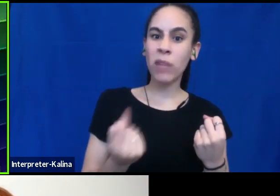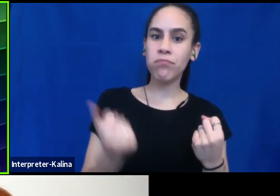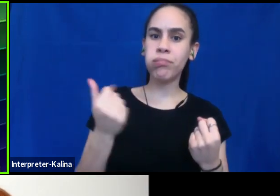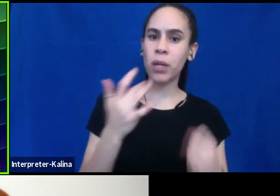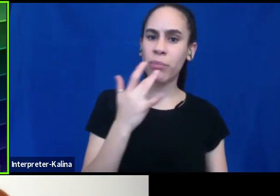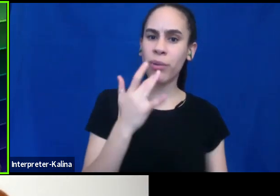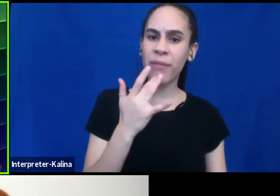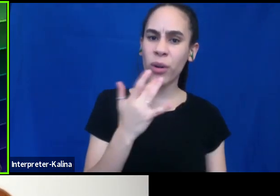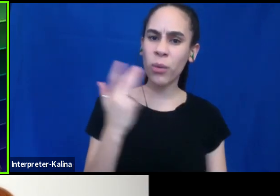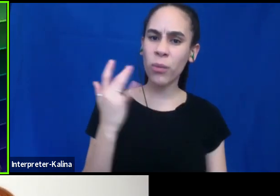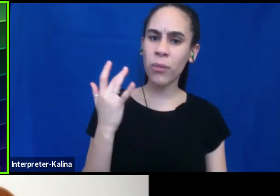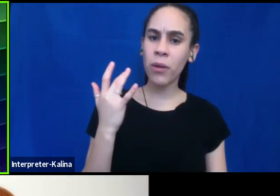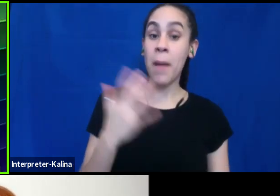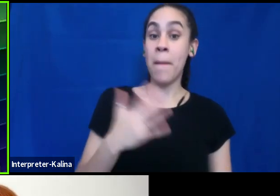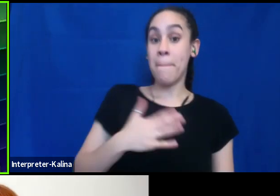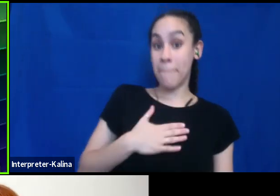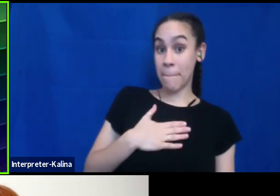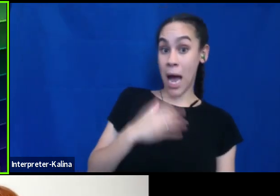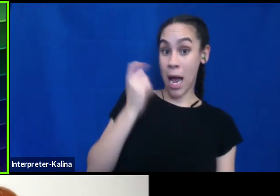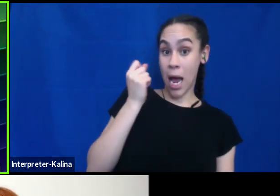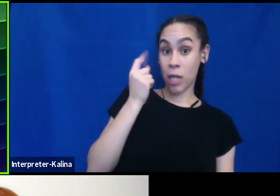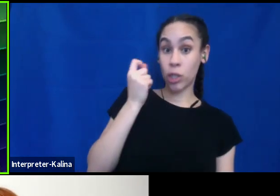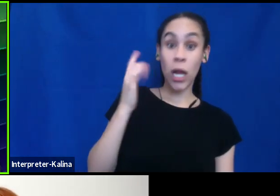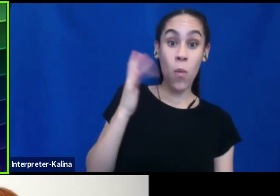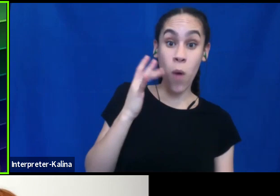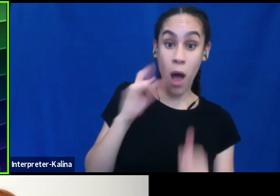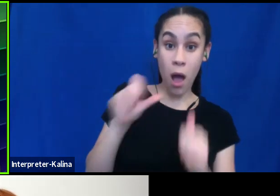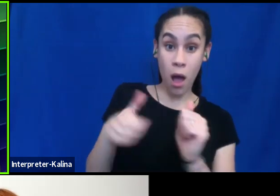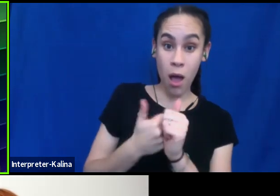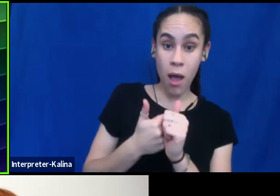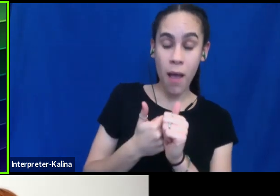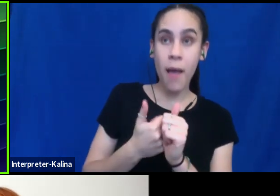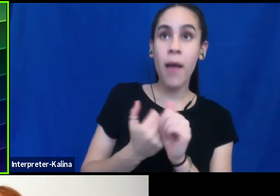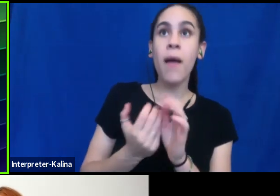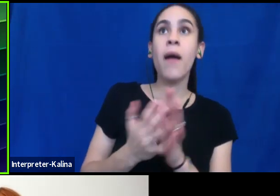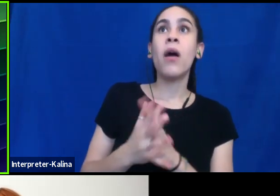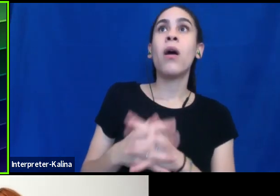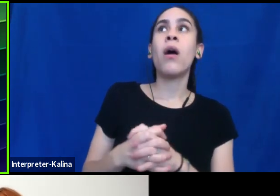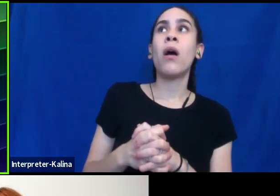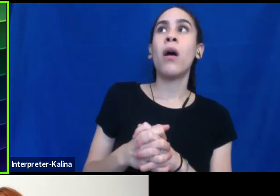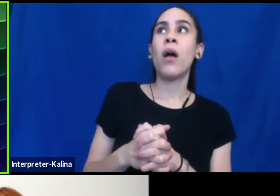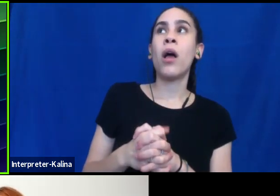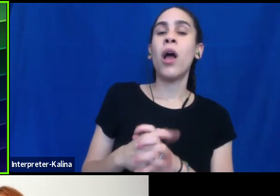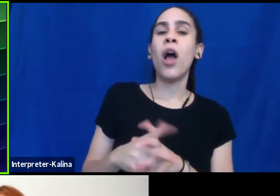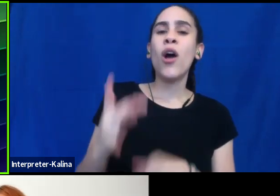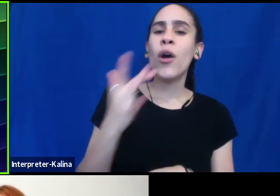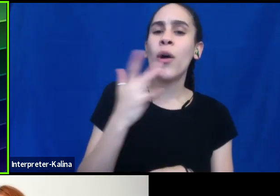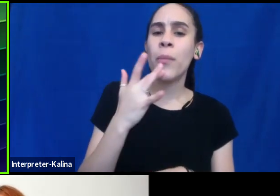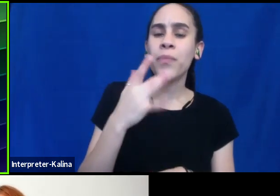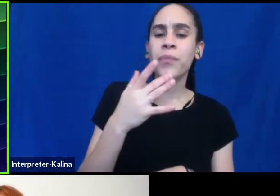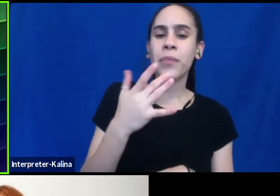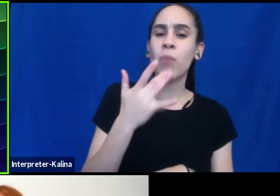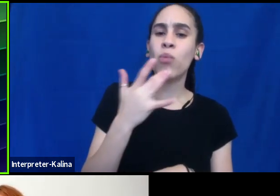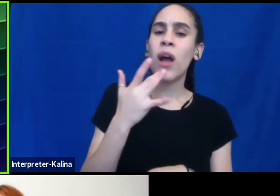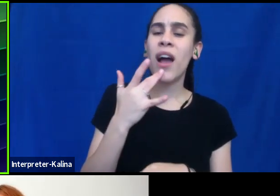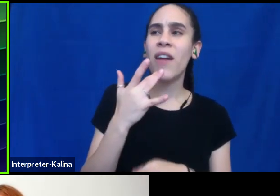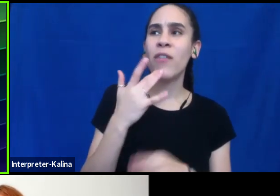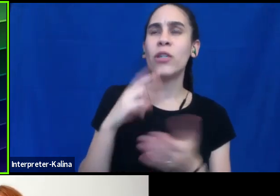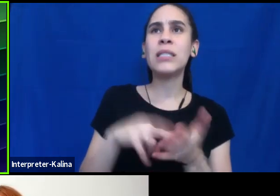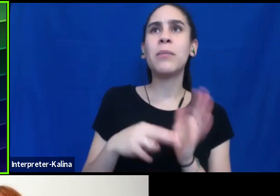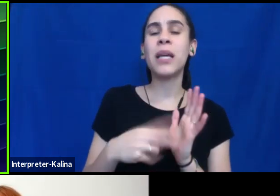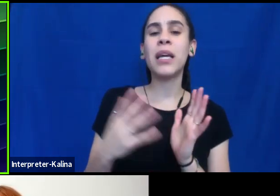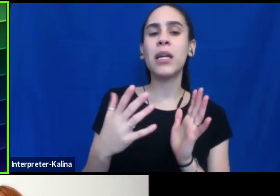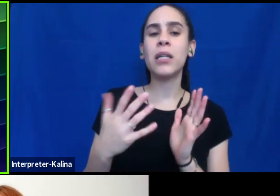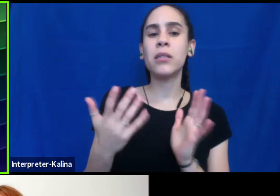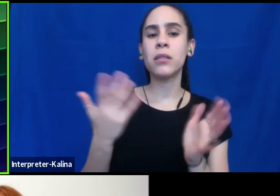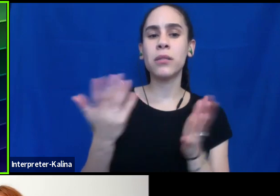um, I'm understanding that we did that is because, um, preferred preference kind of implies like, you know, um, Oh, I,